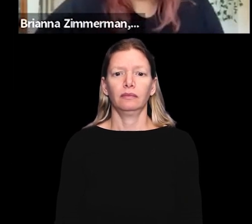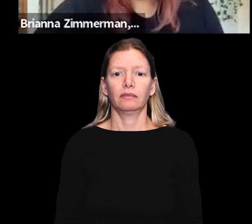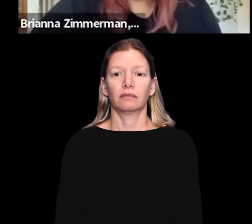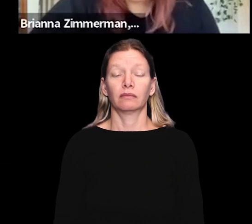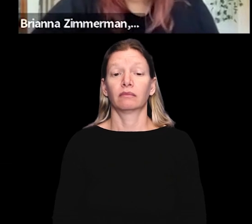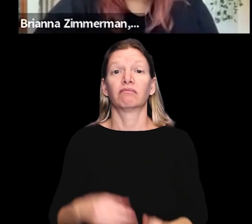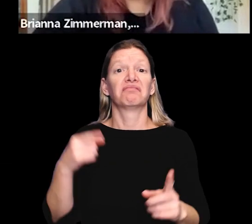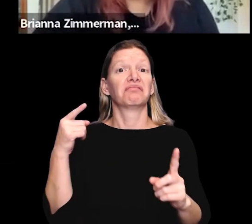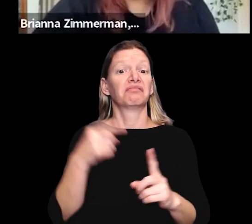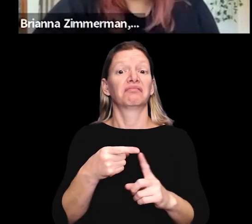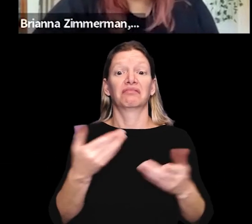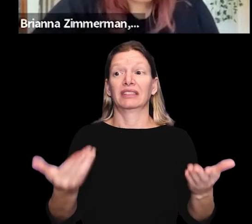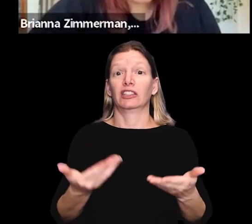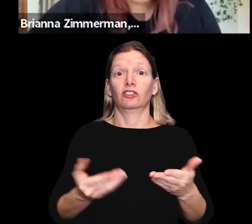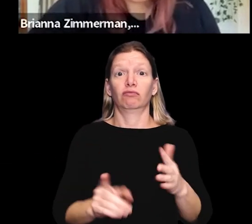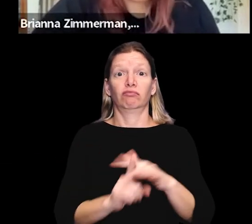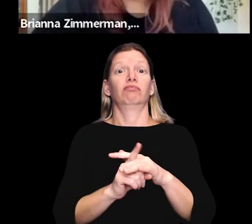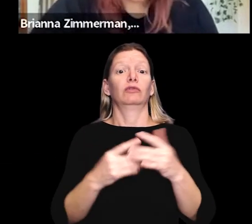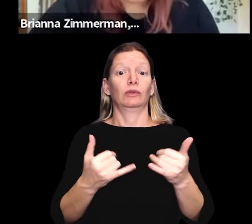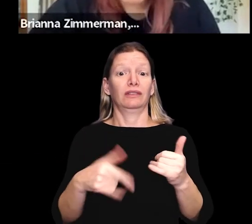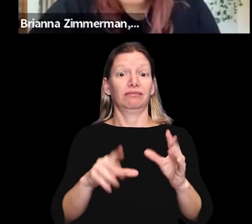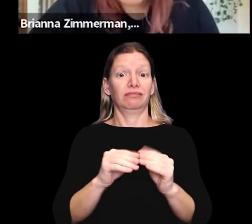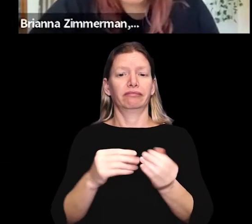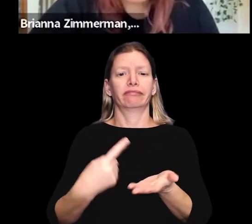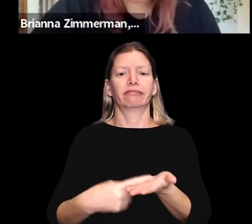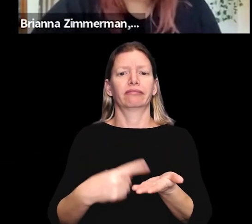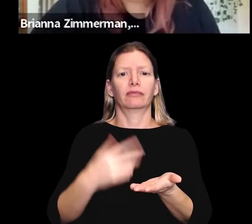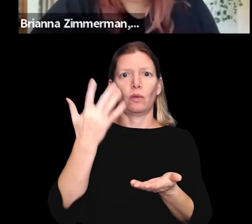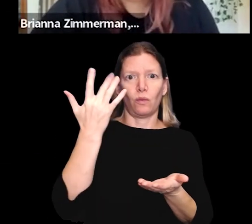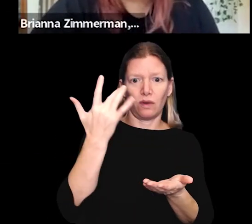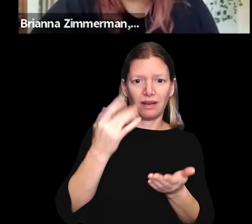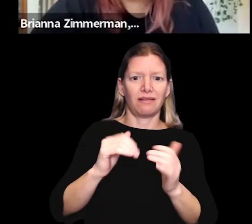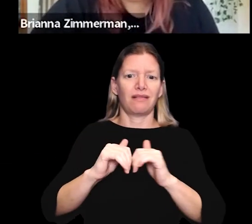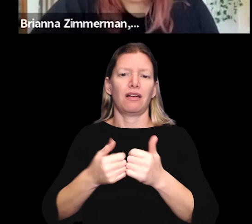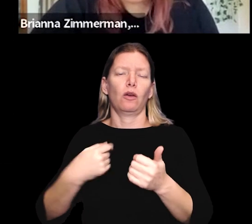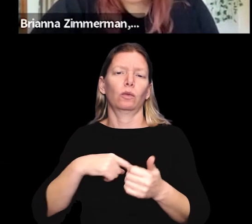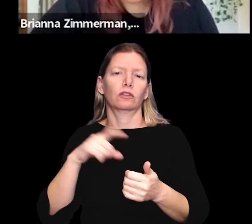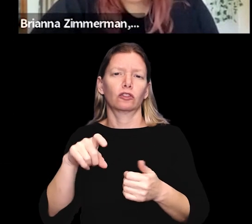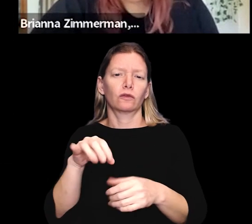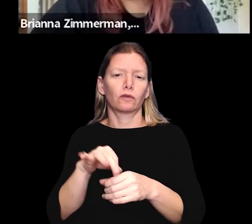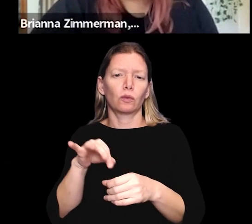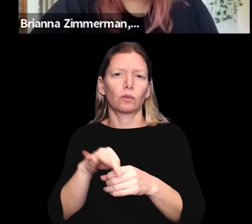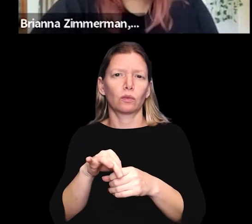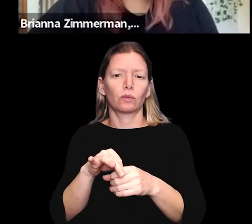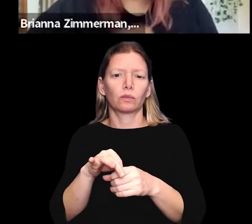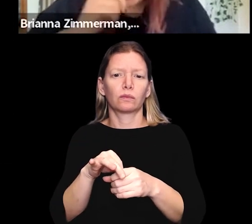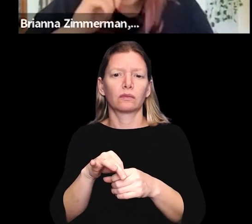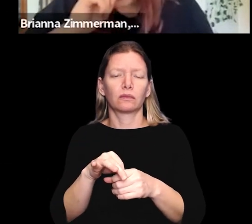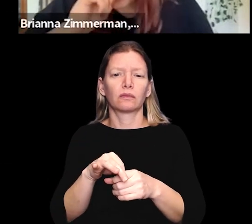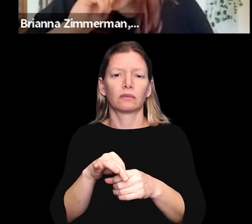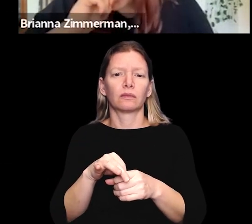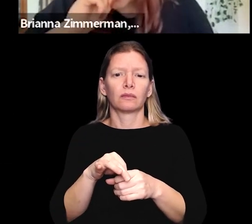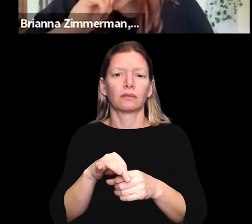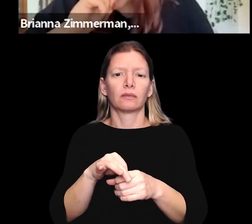So the crux of sort of why we're here today is to talk about why and